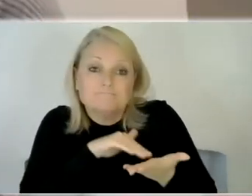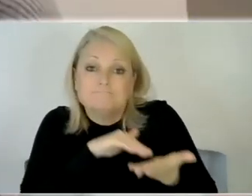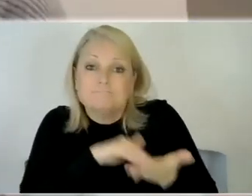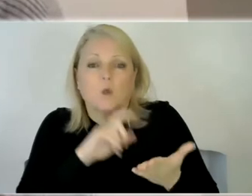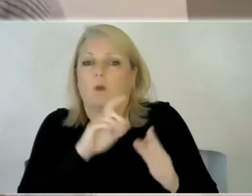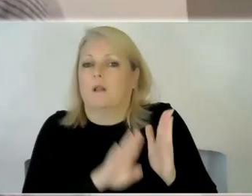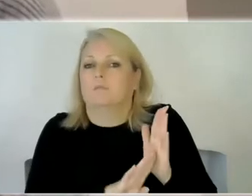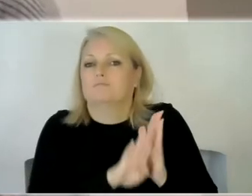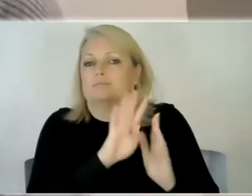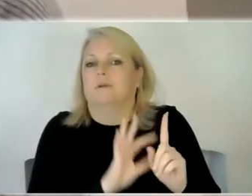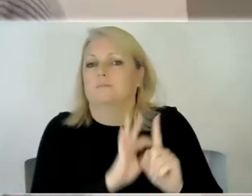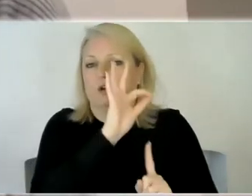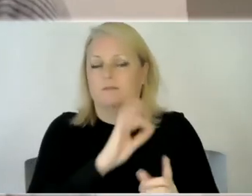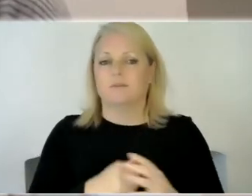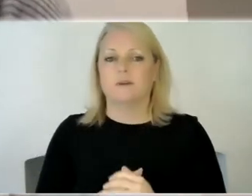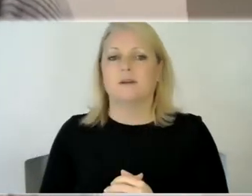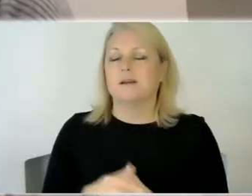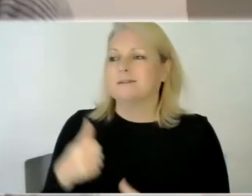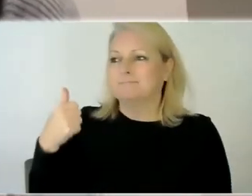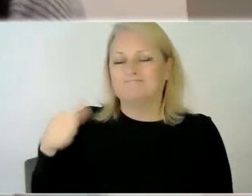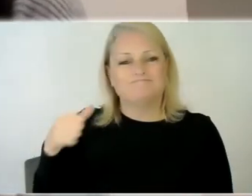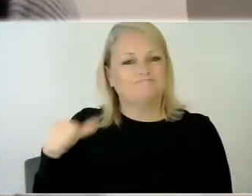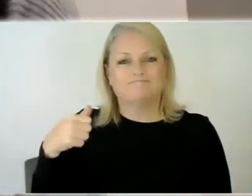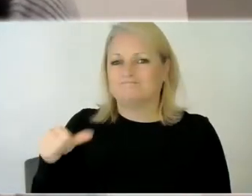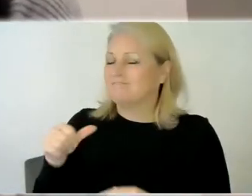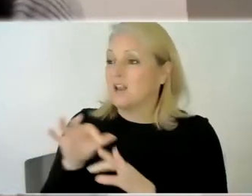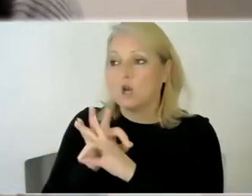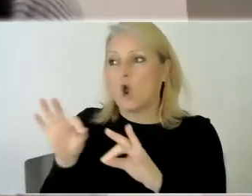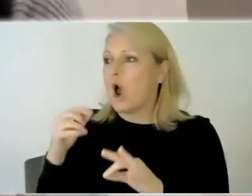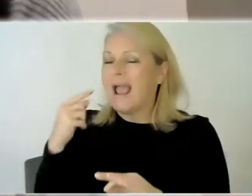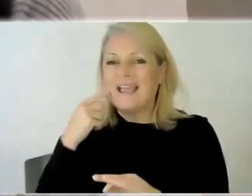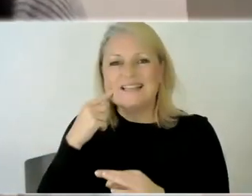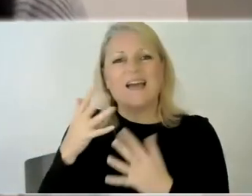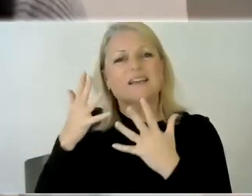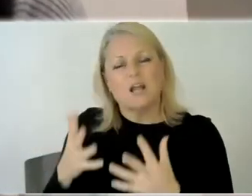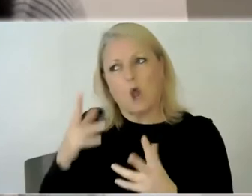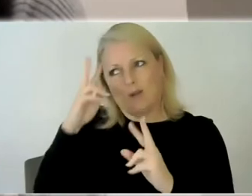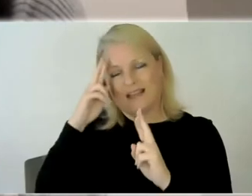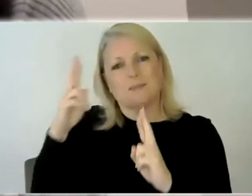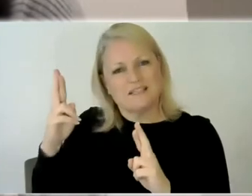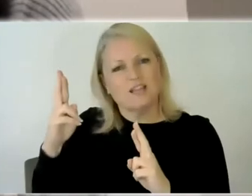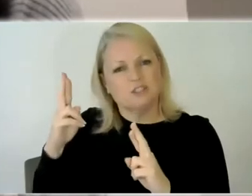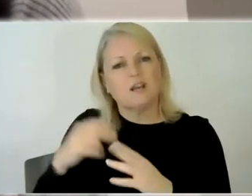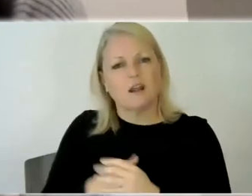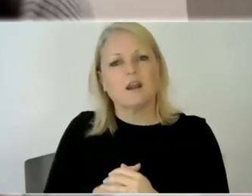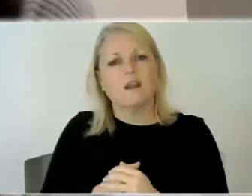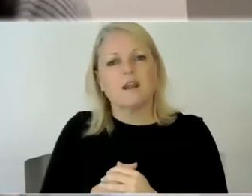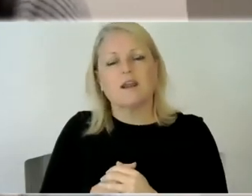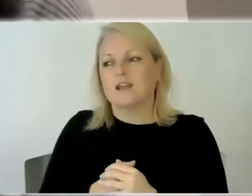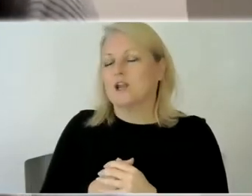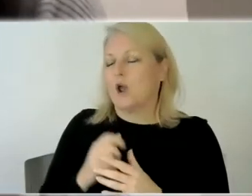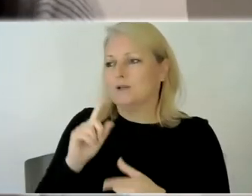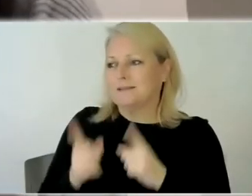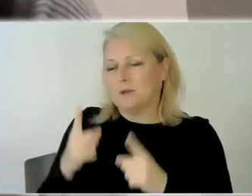not it's definitely not easy i think there's so much expectation there that sometimes you have to put aside and you have to work on that